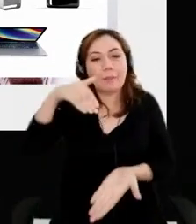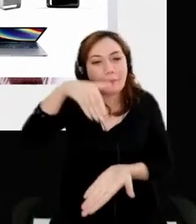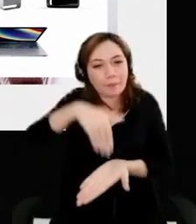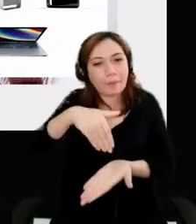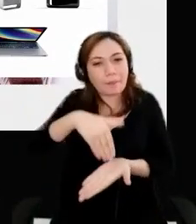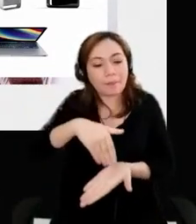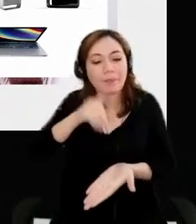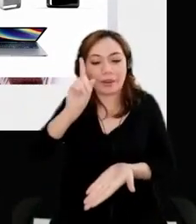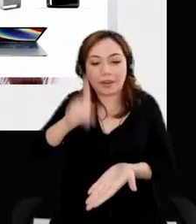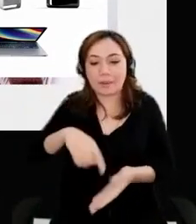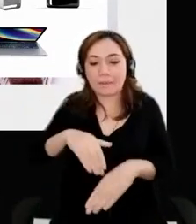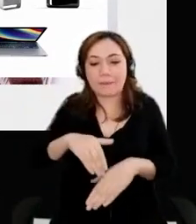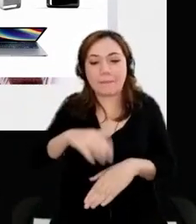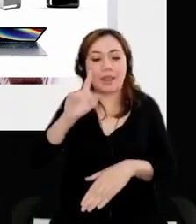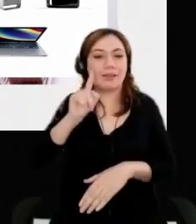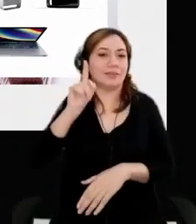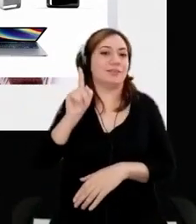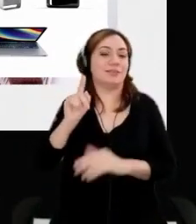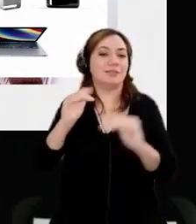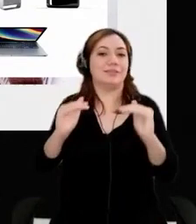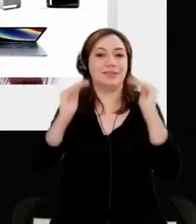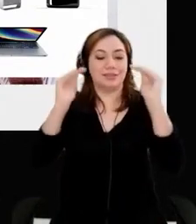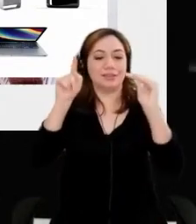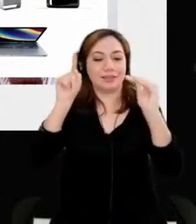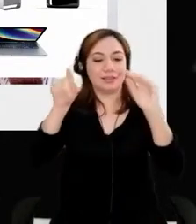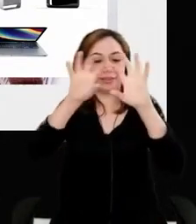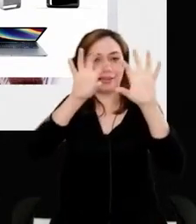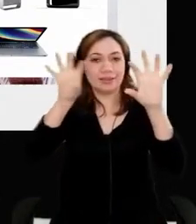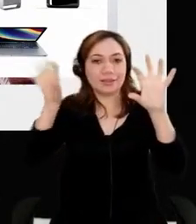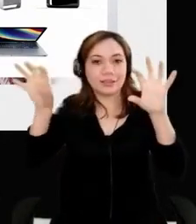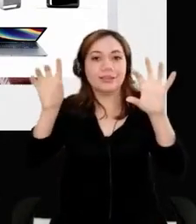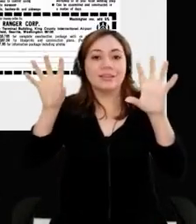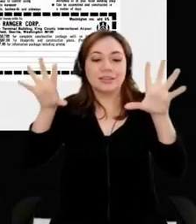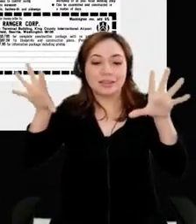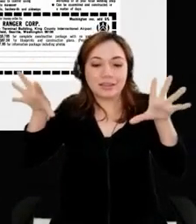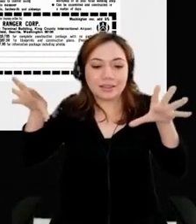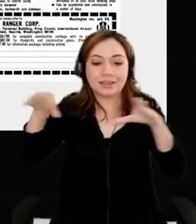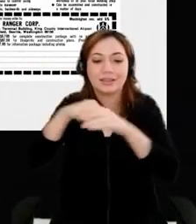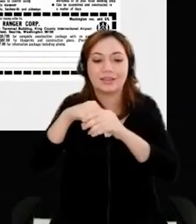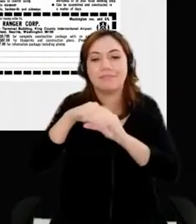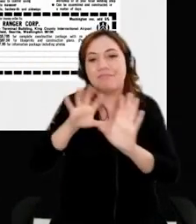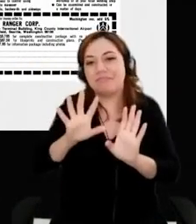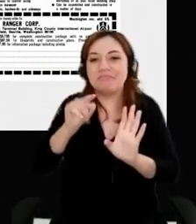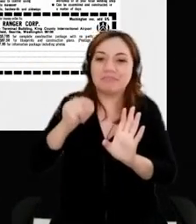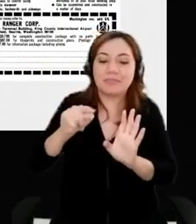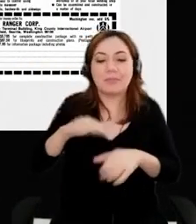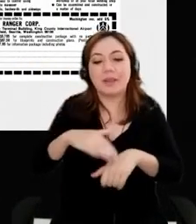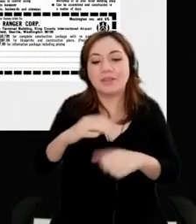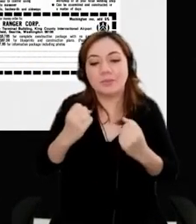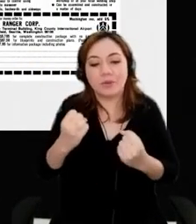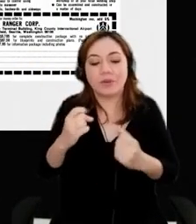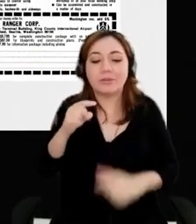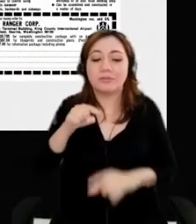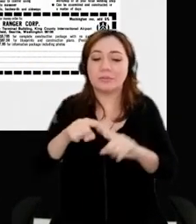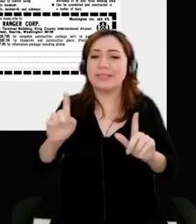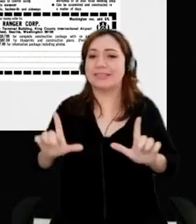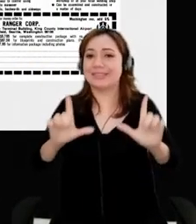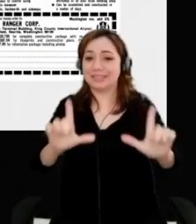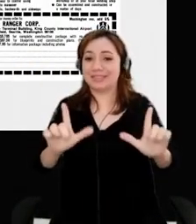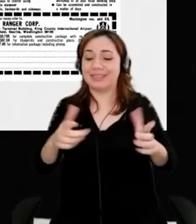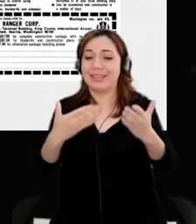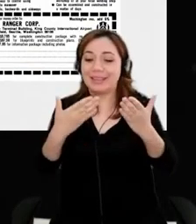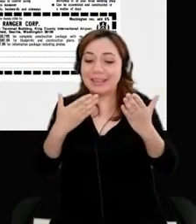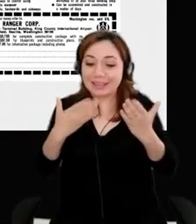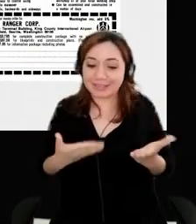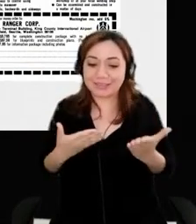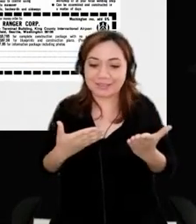ones on top of it, if you put them all in one. But this one, this is a great slide. This is what, when I